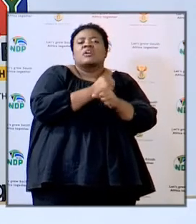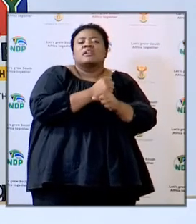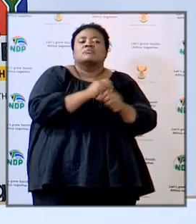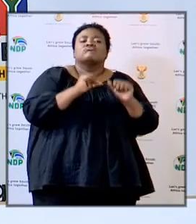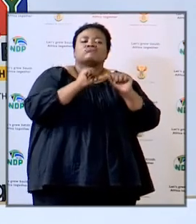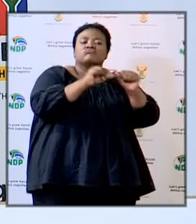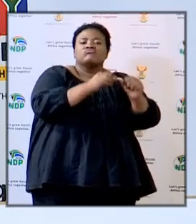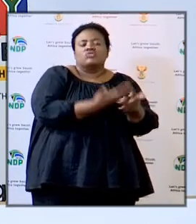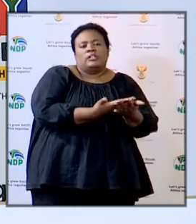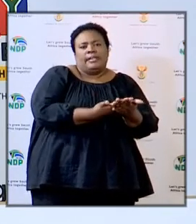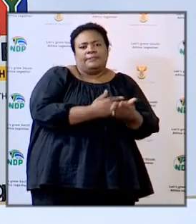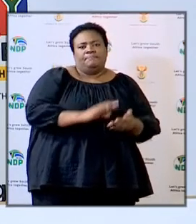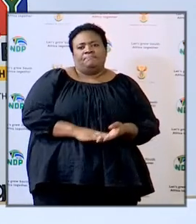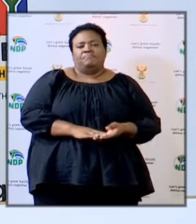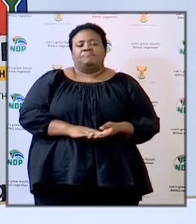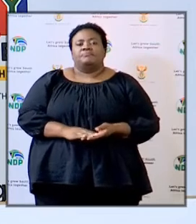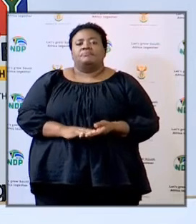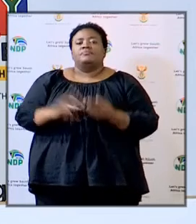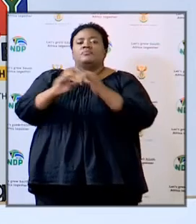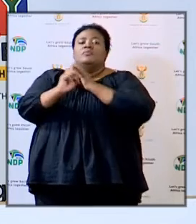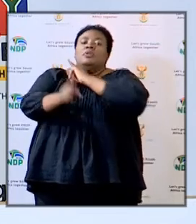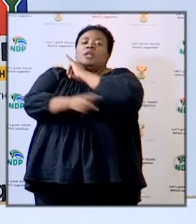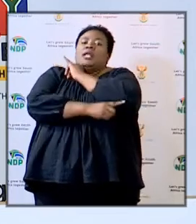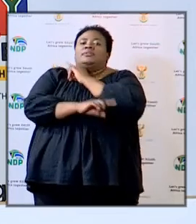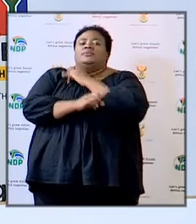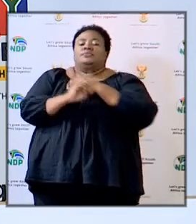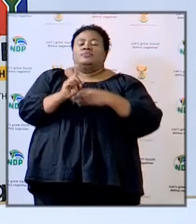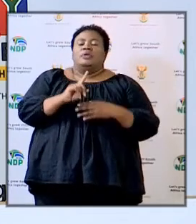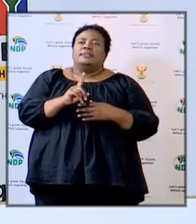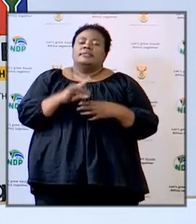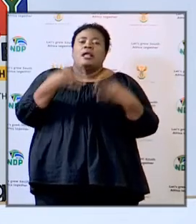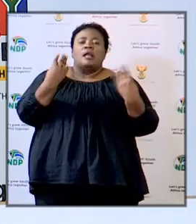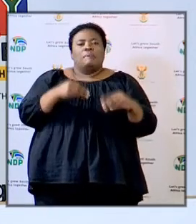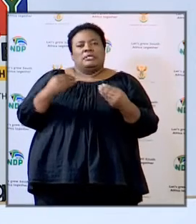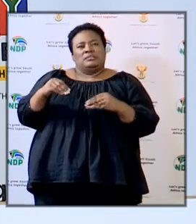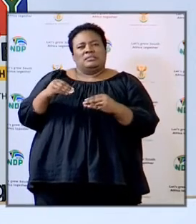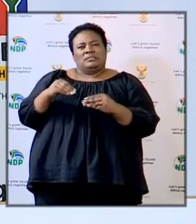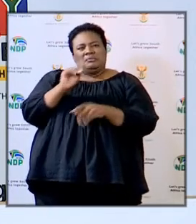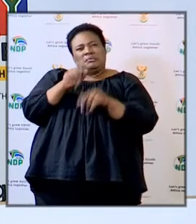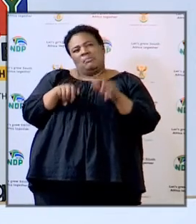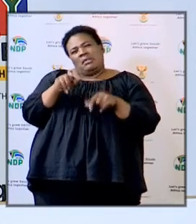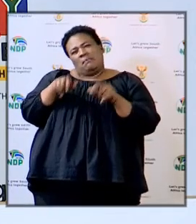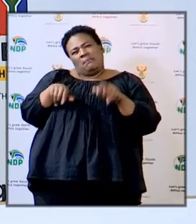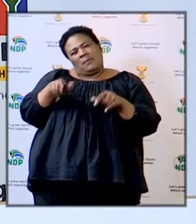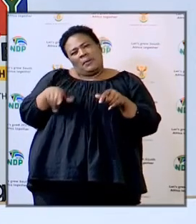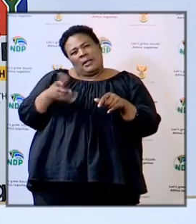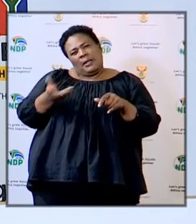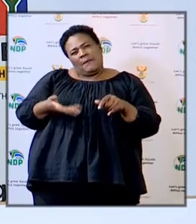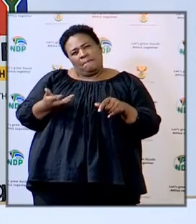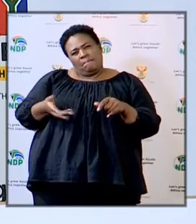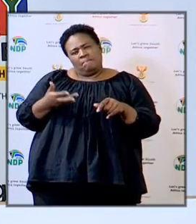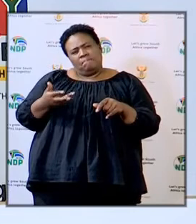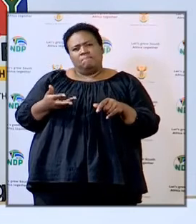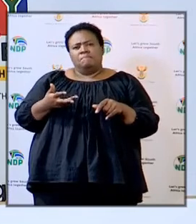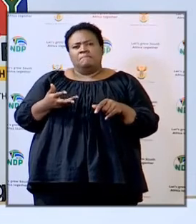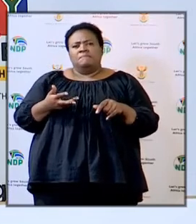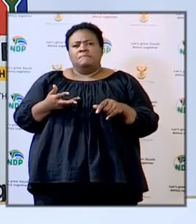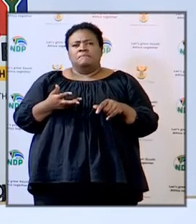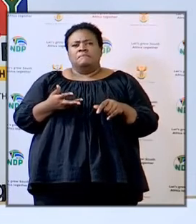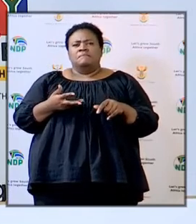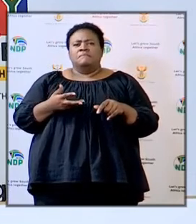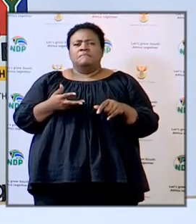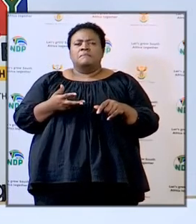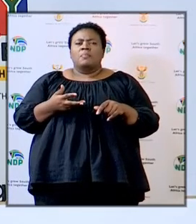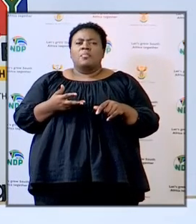and then the last one minister is around business people who blocked